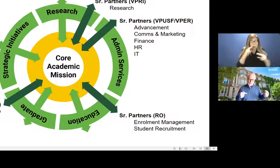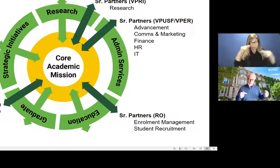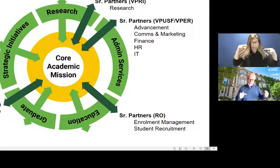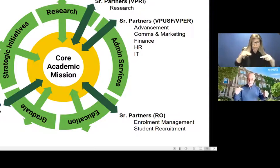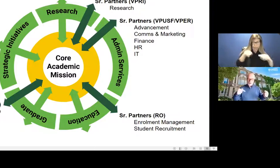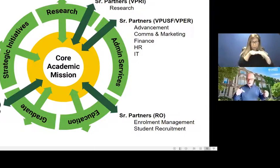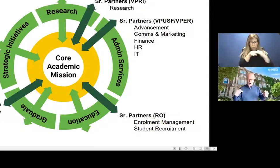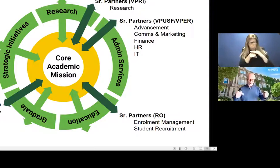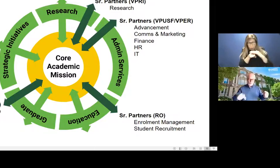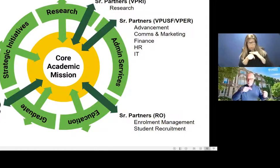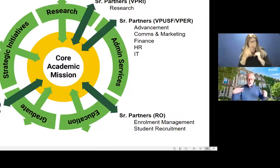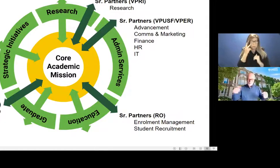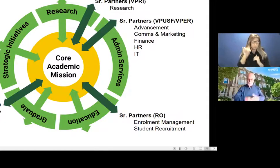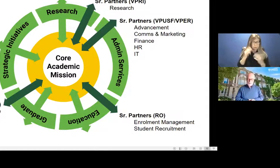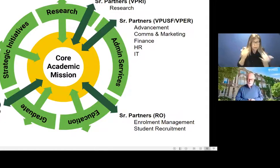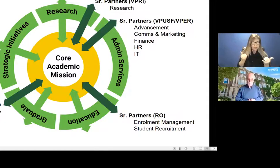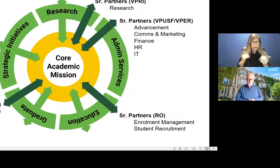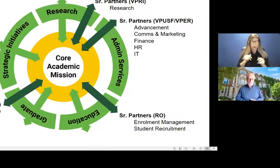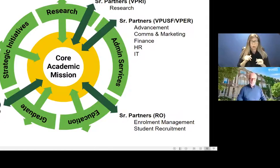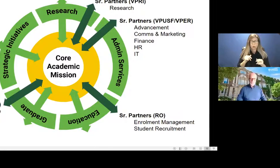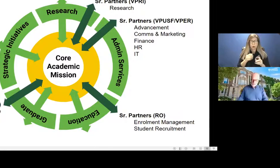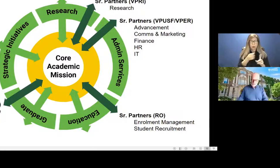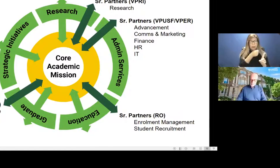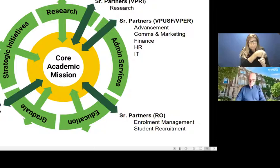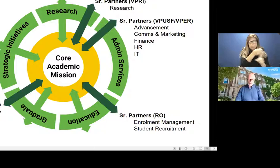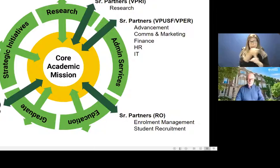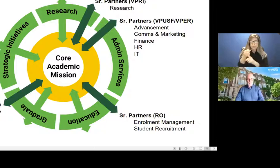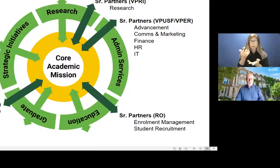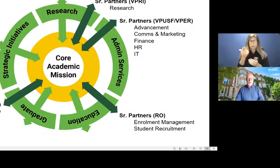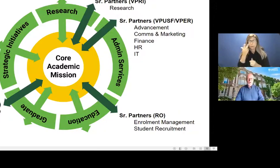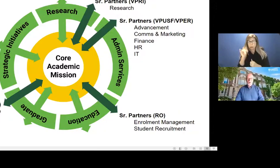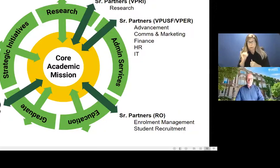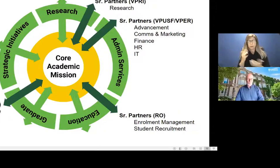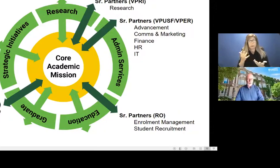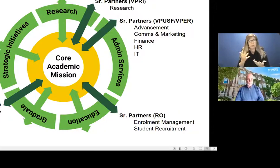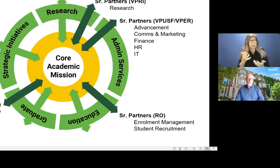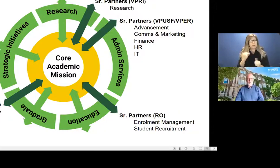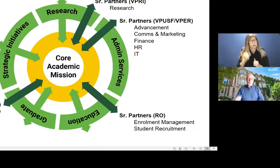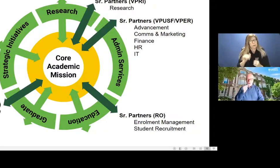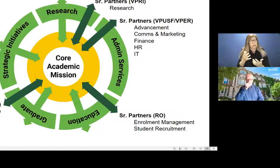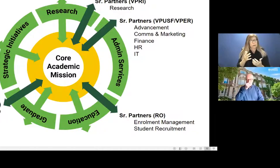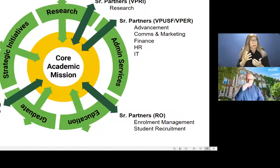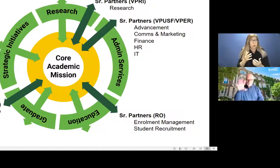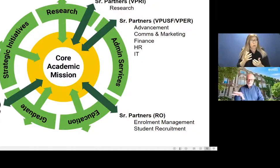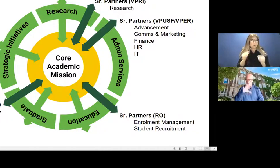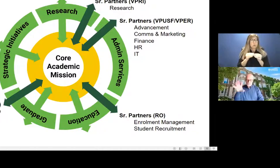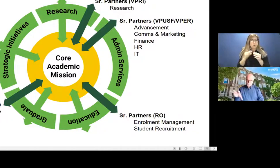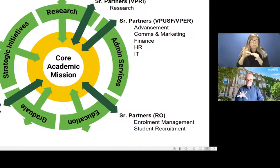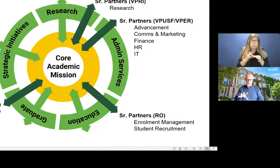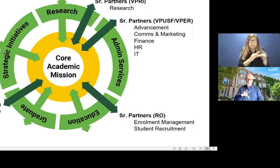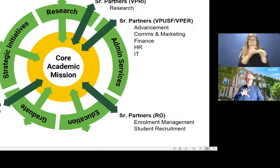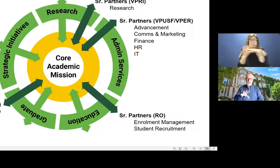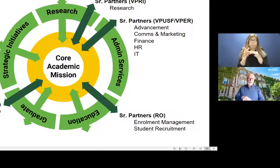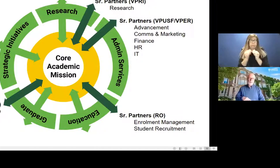changes on other faculties. So that's one way to look at this